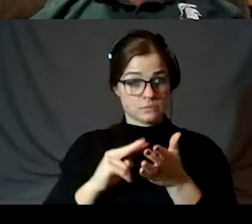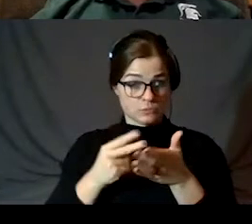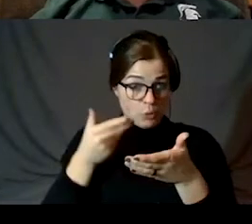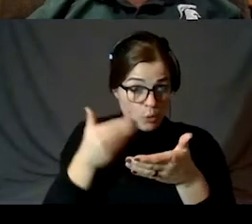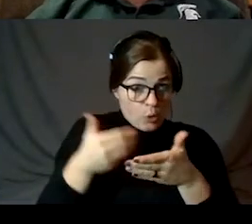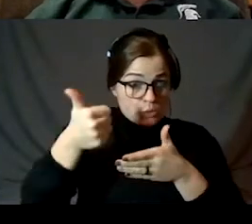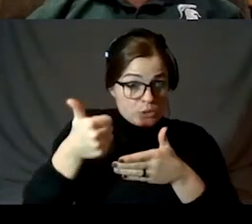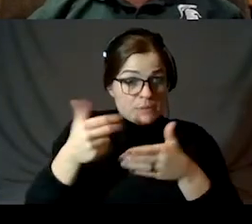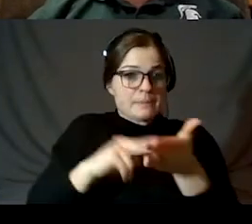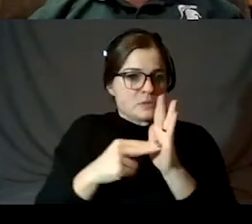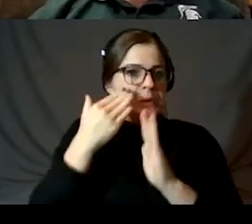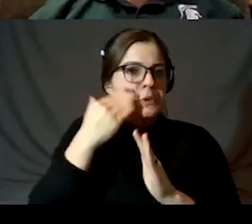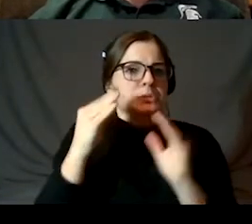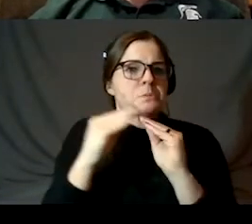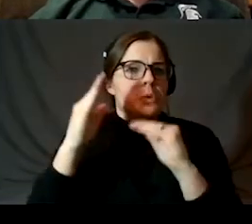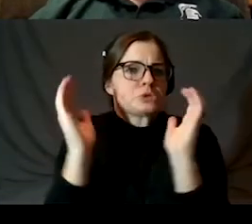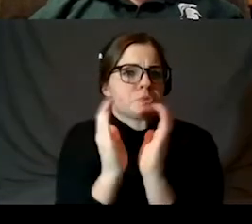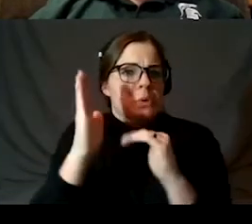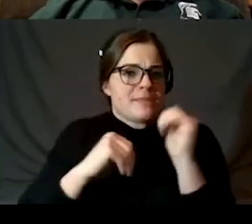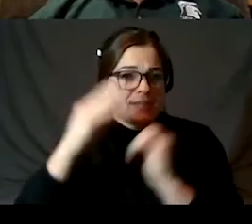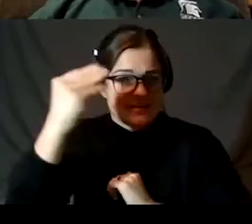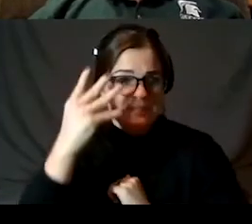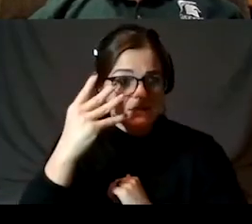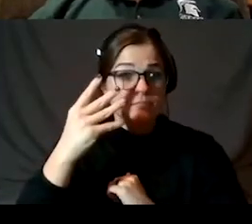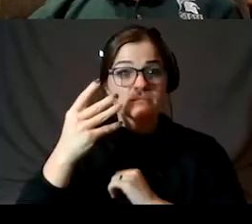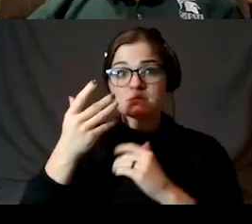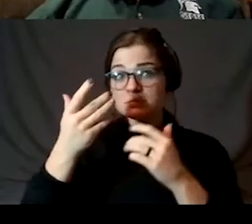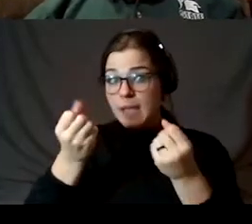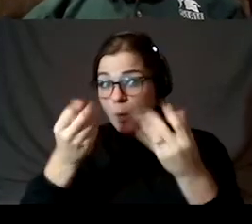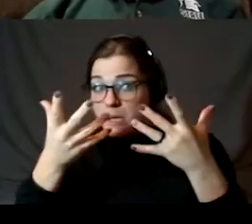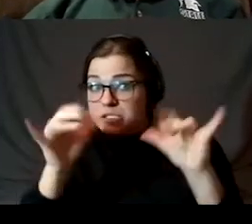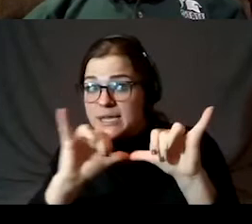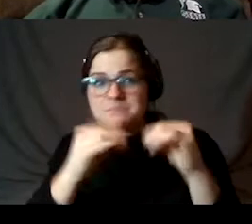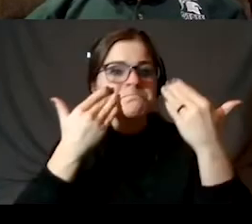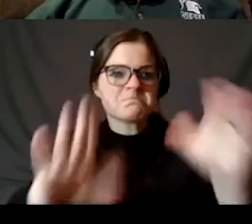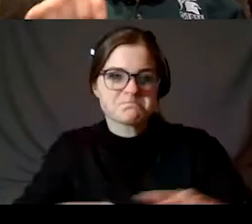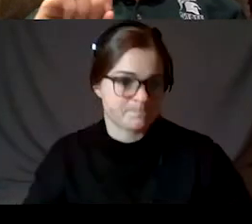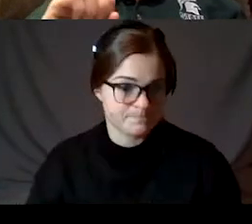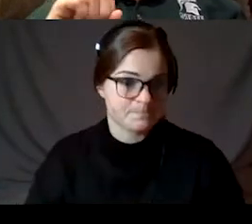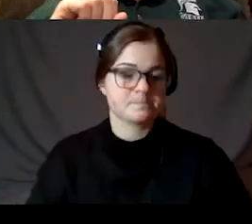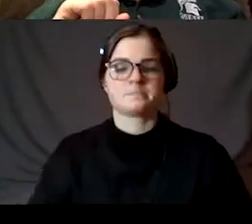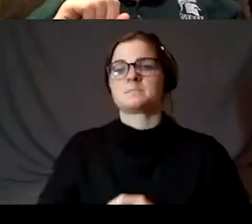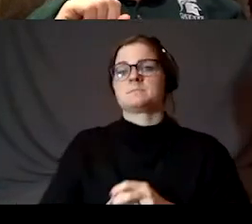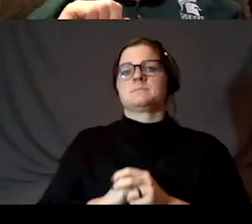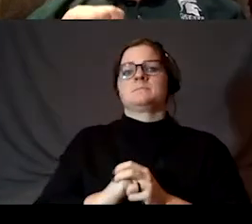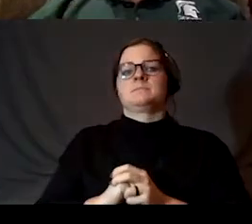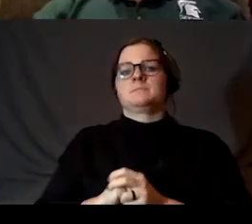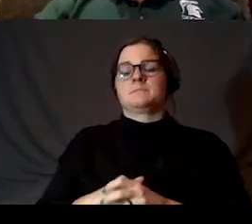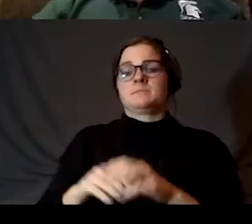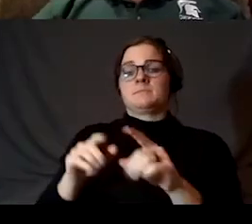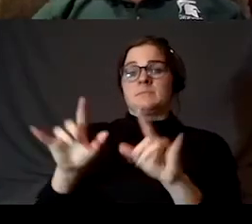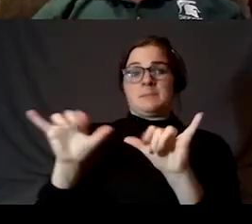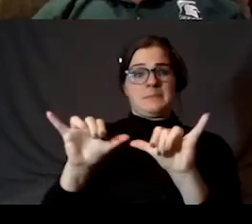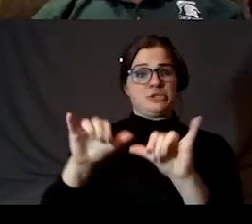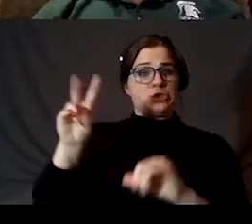know exactly how much smaller because we don't know how far the sun is. Now getting back to that actual distance, this was measured 2